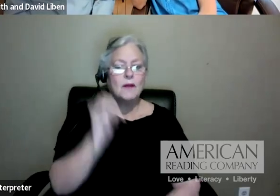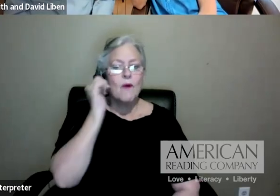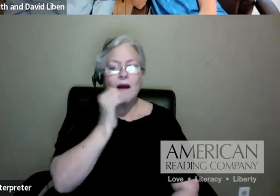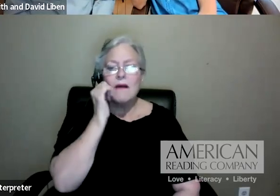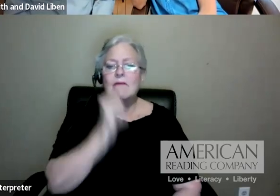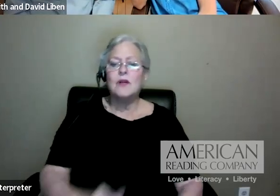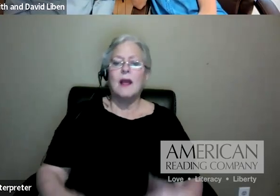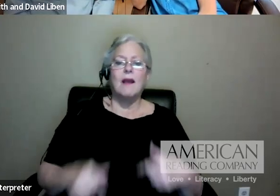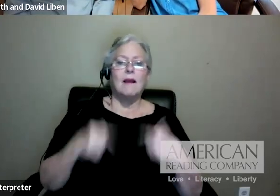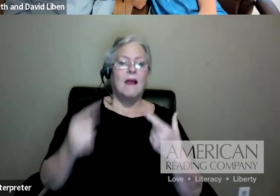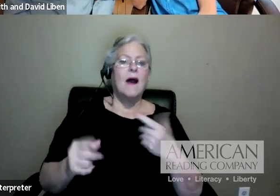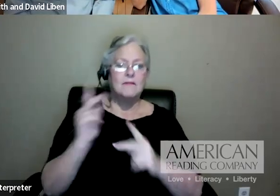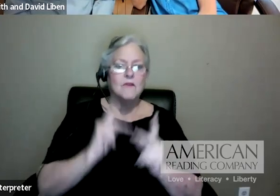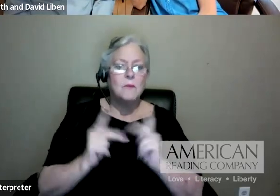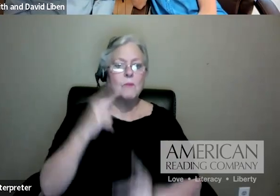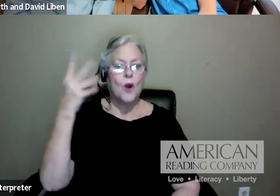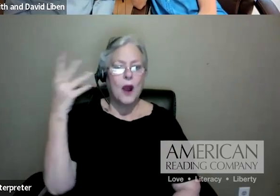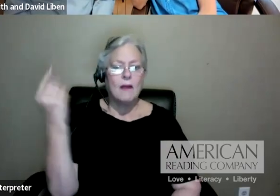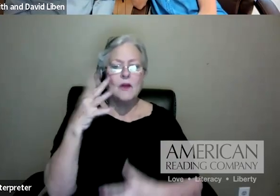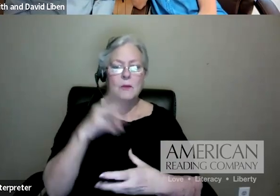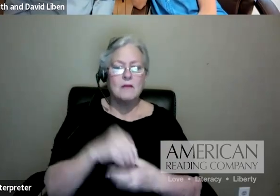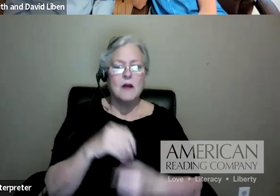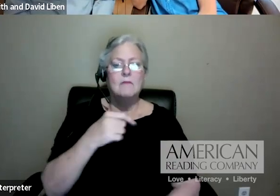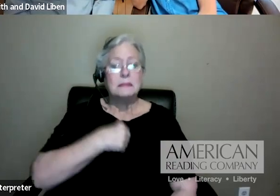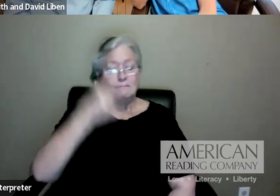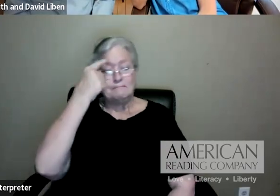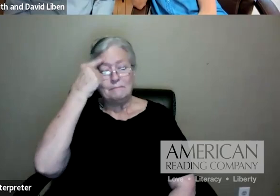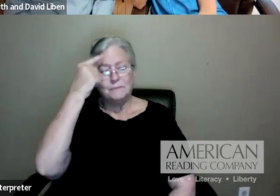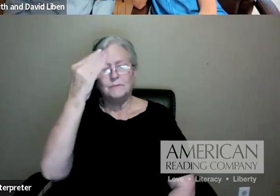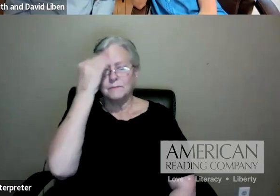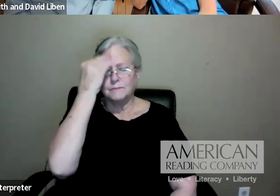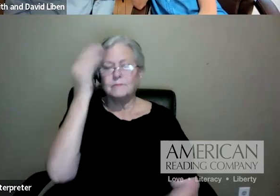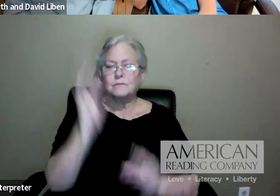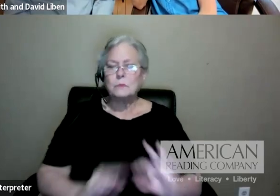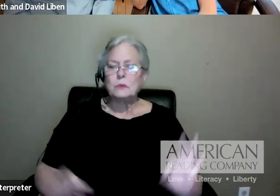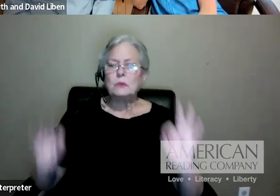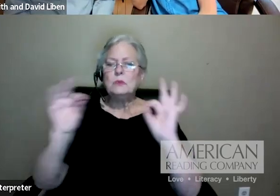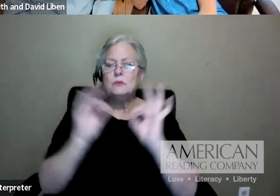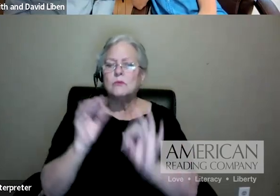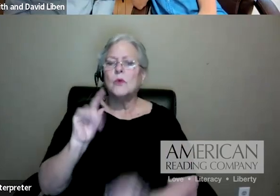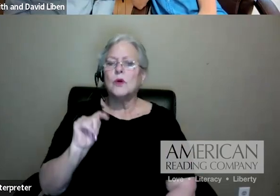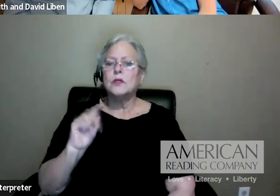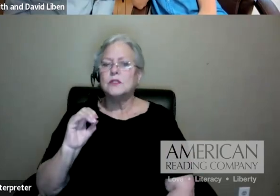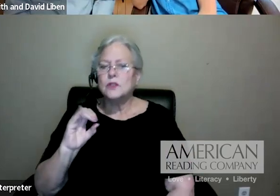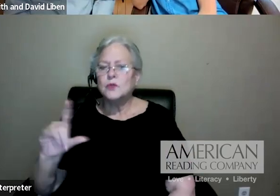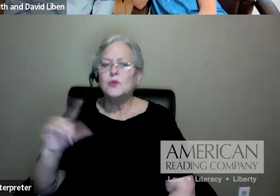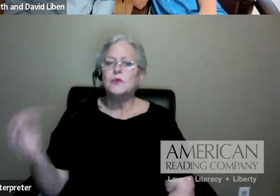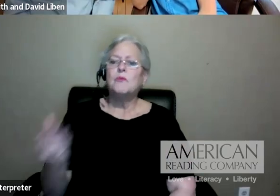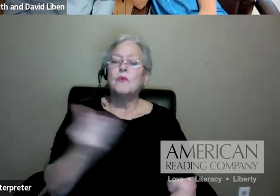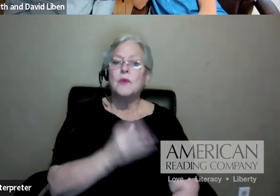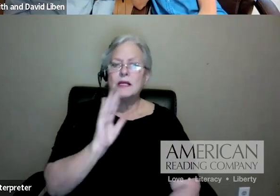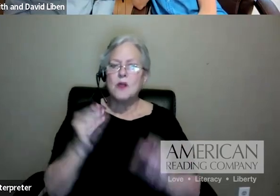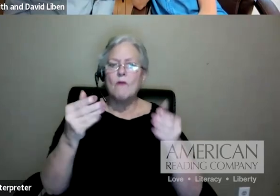And I think the Knowledge Matters tool cuts through the noise and brings focus. And I think